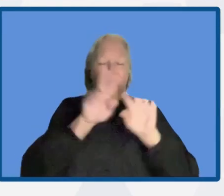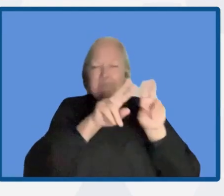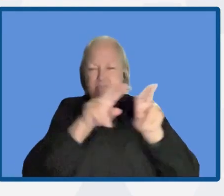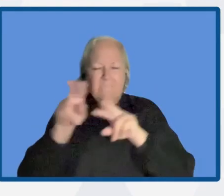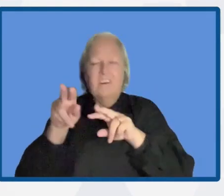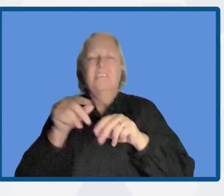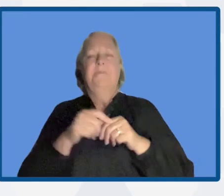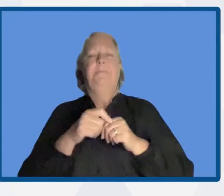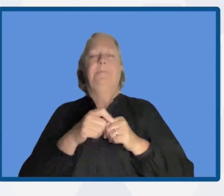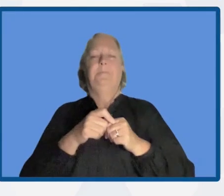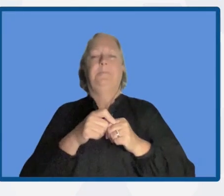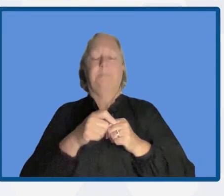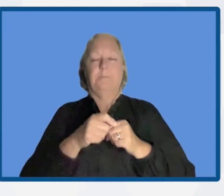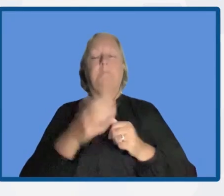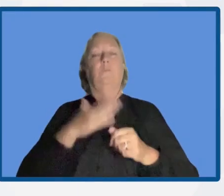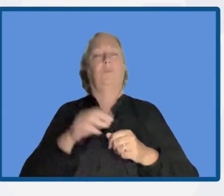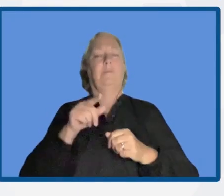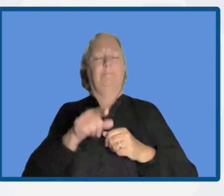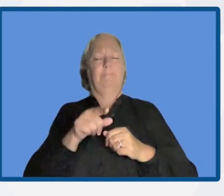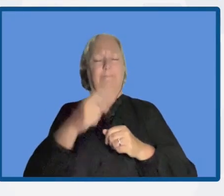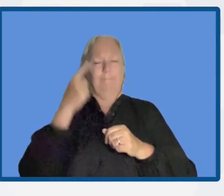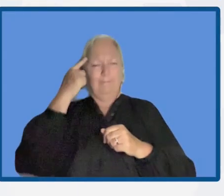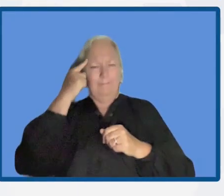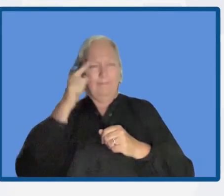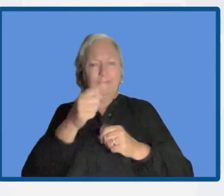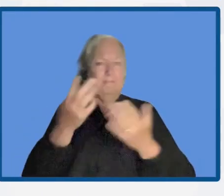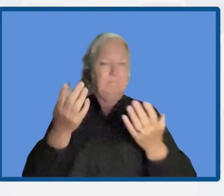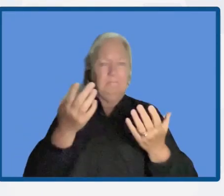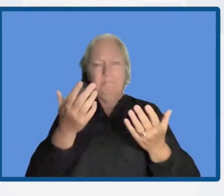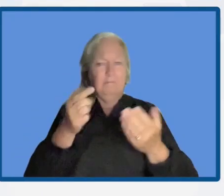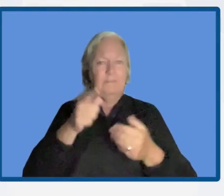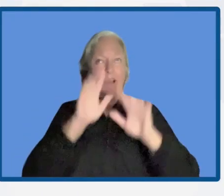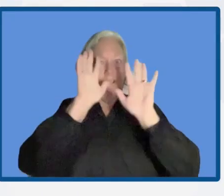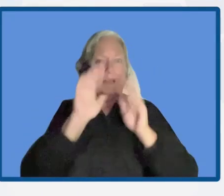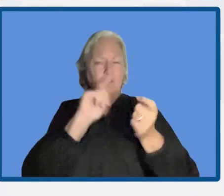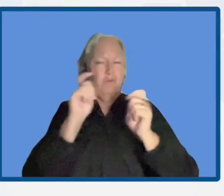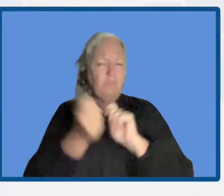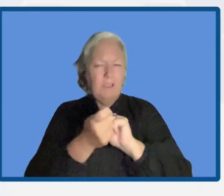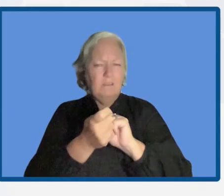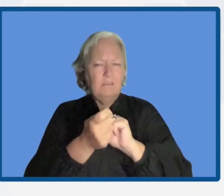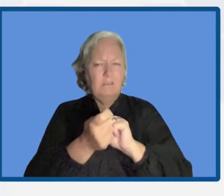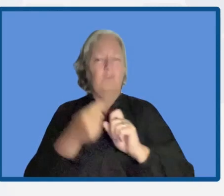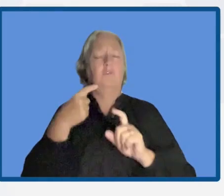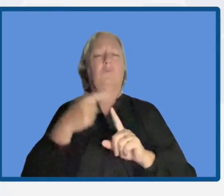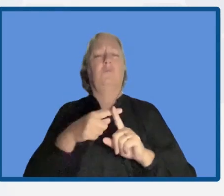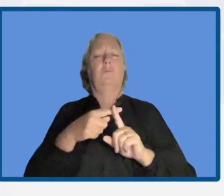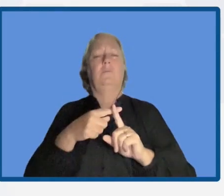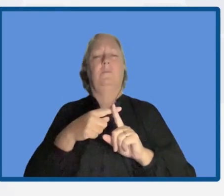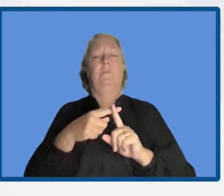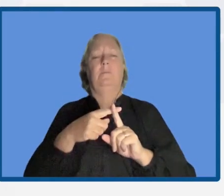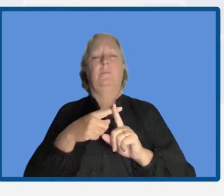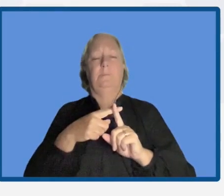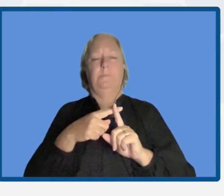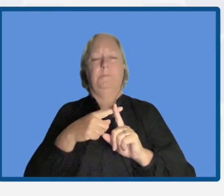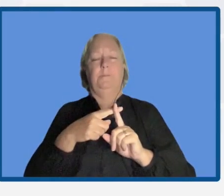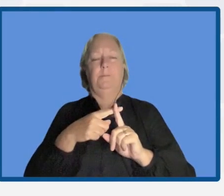to counter the effects of climate change. Also, the research of aquifers in the uplands